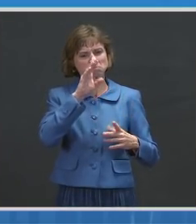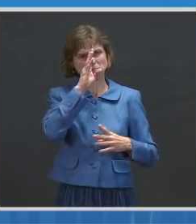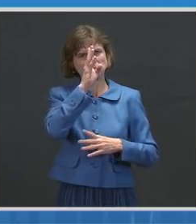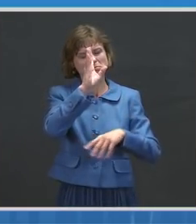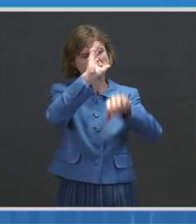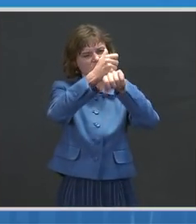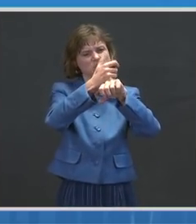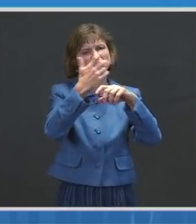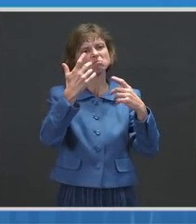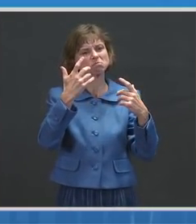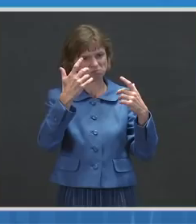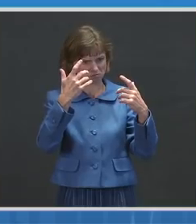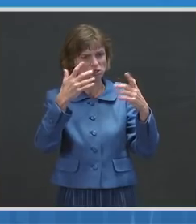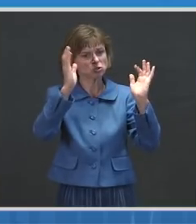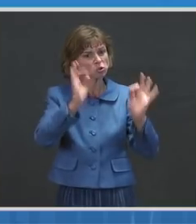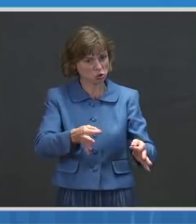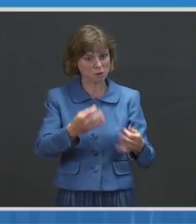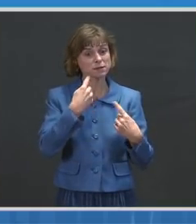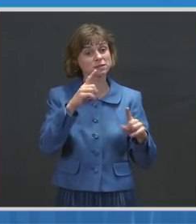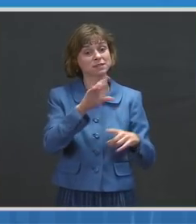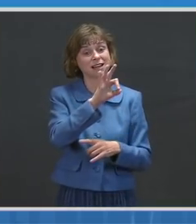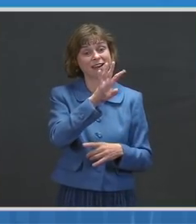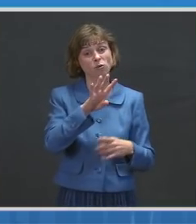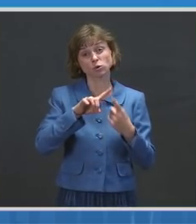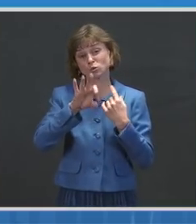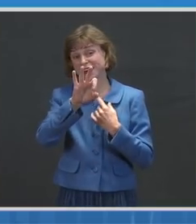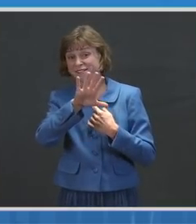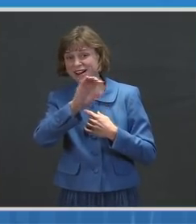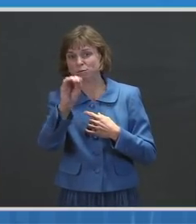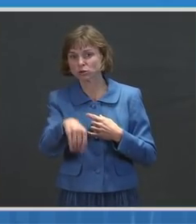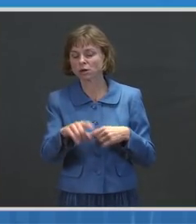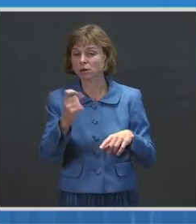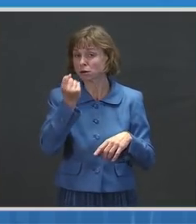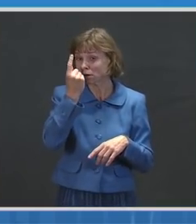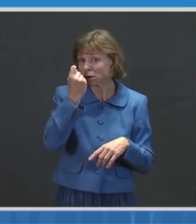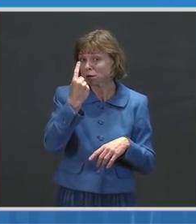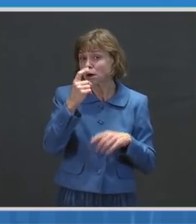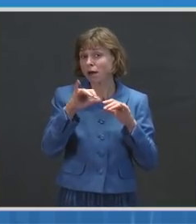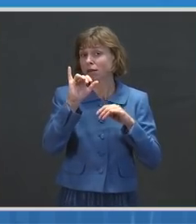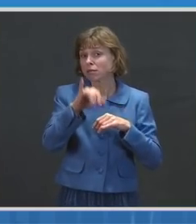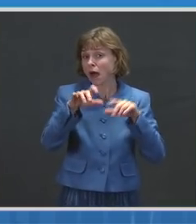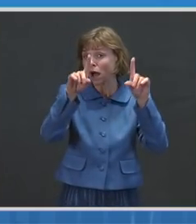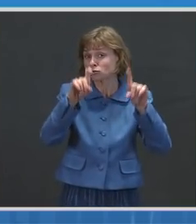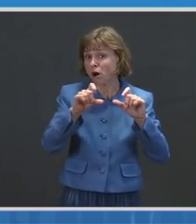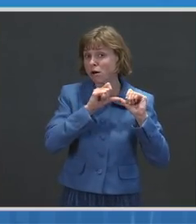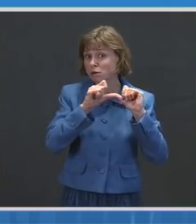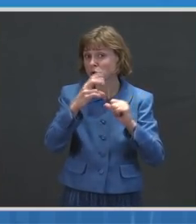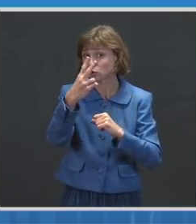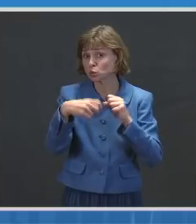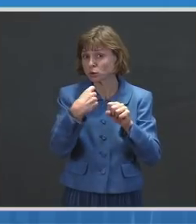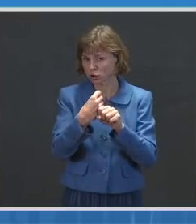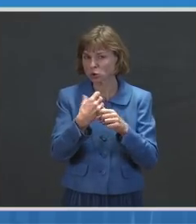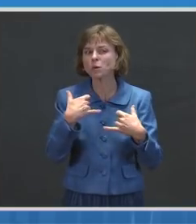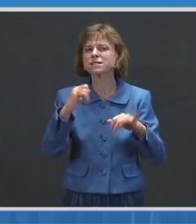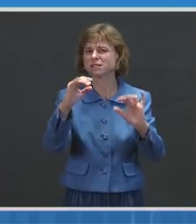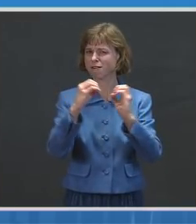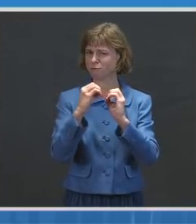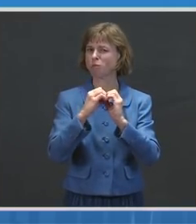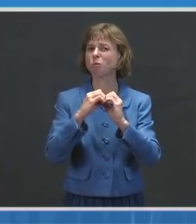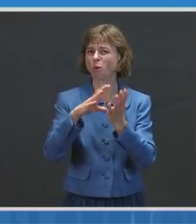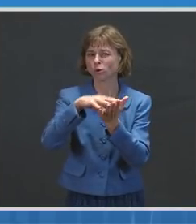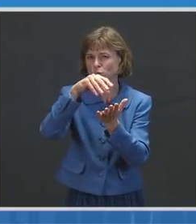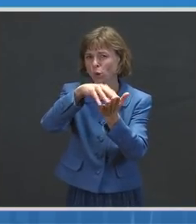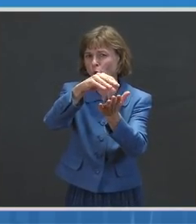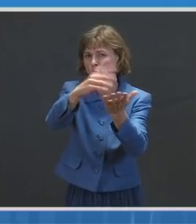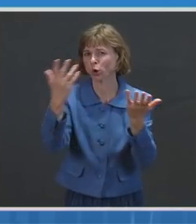percent. But the trials go on for two years. So we'll learn a lot more over the next couple of years. So they're still following up